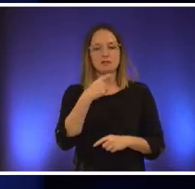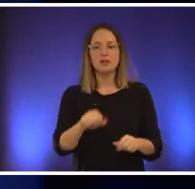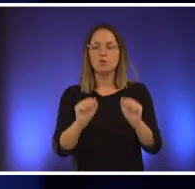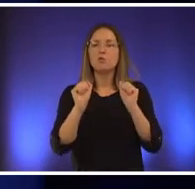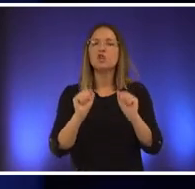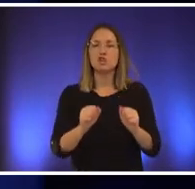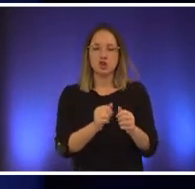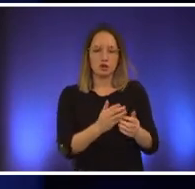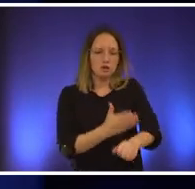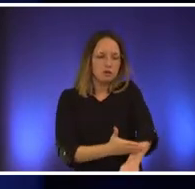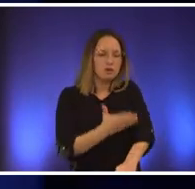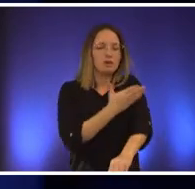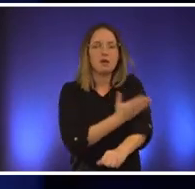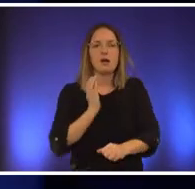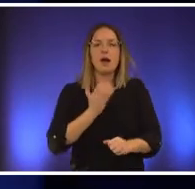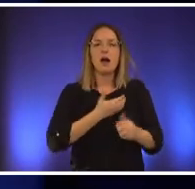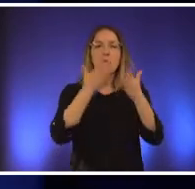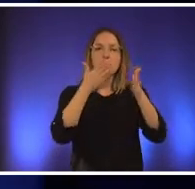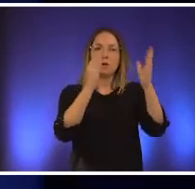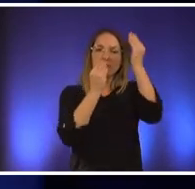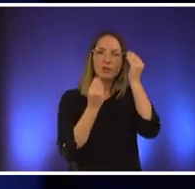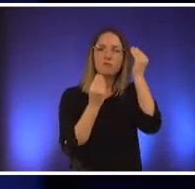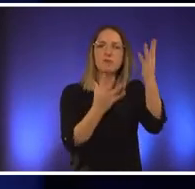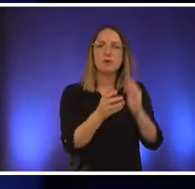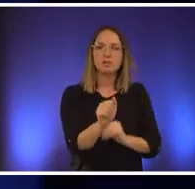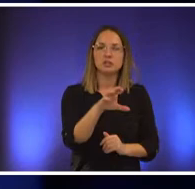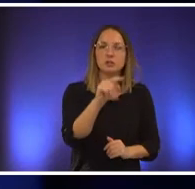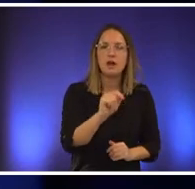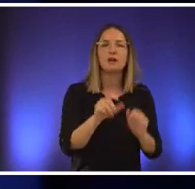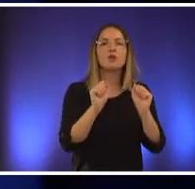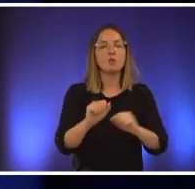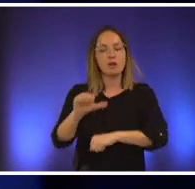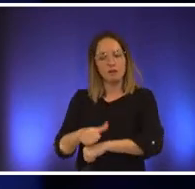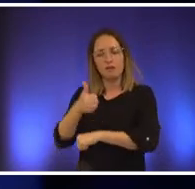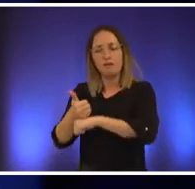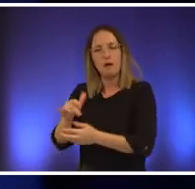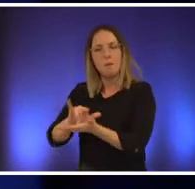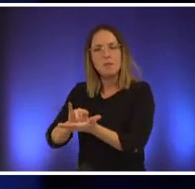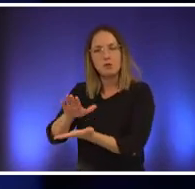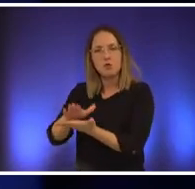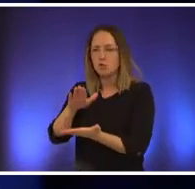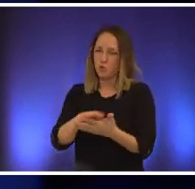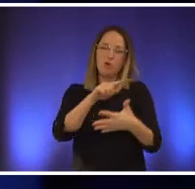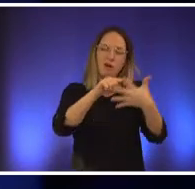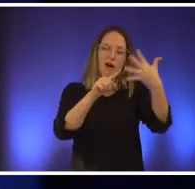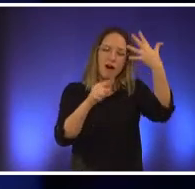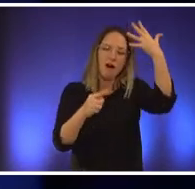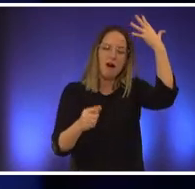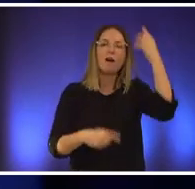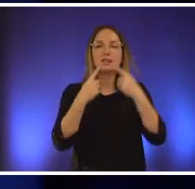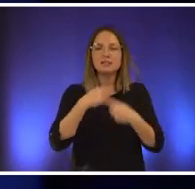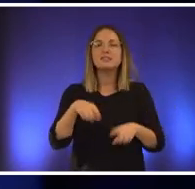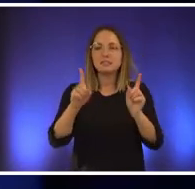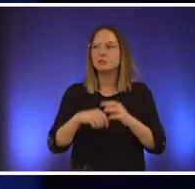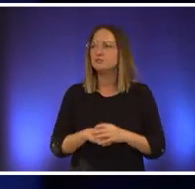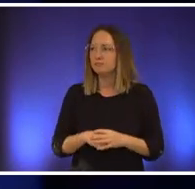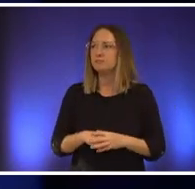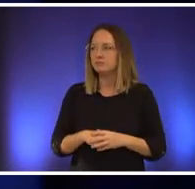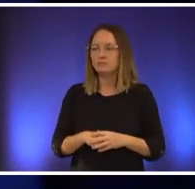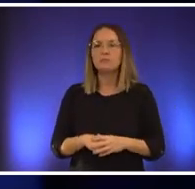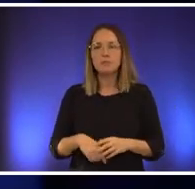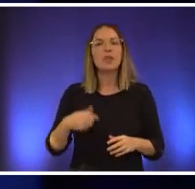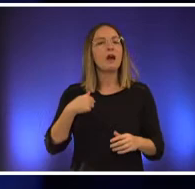i say that not to just point to those but to demonstrate that i can get the things done